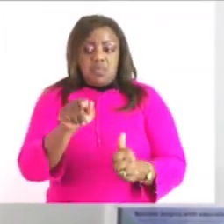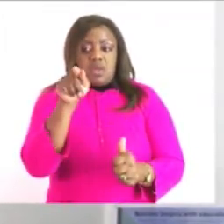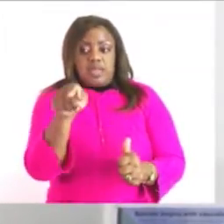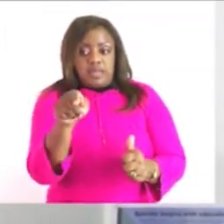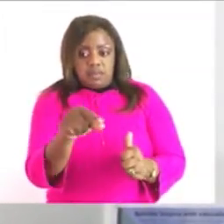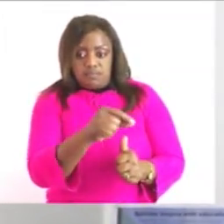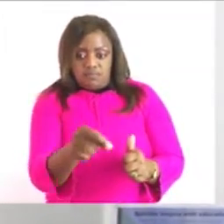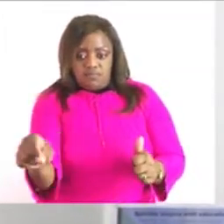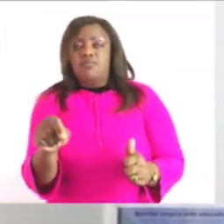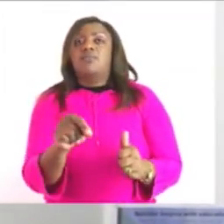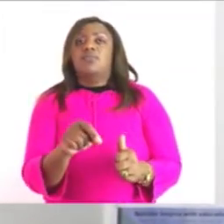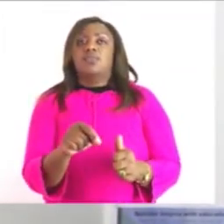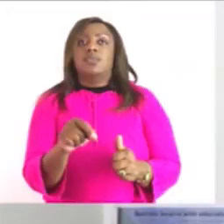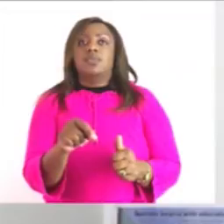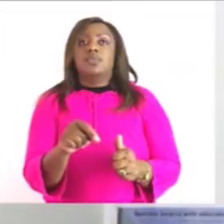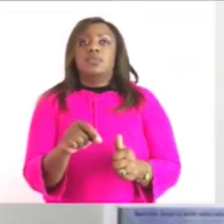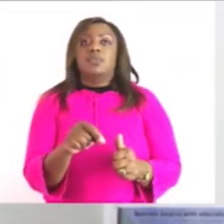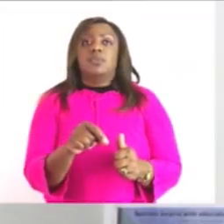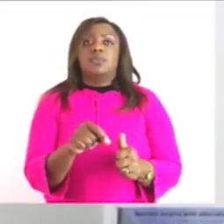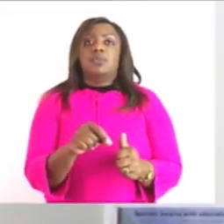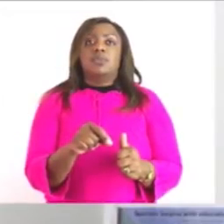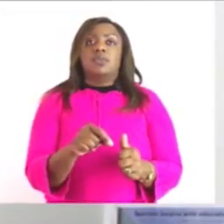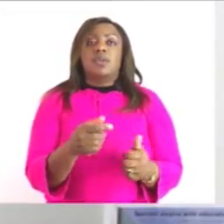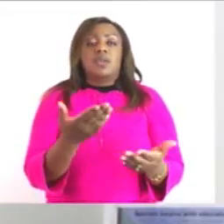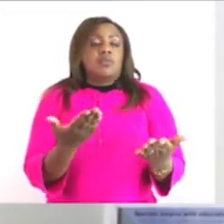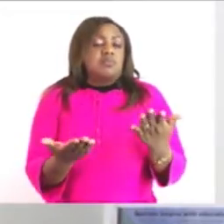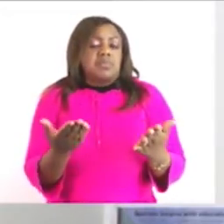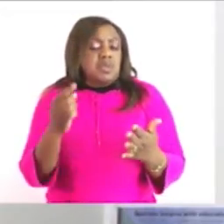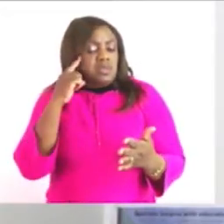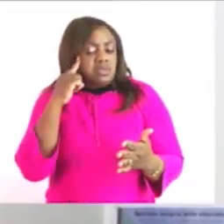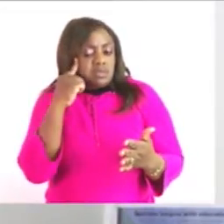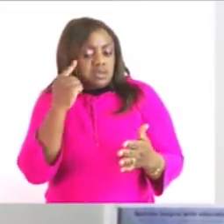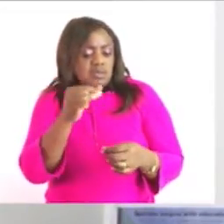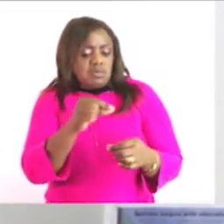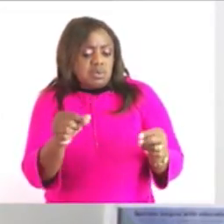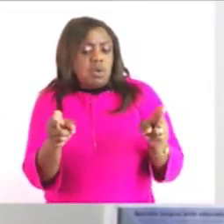i will give it without measuring i'll say maybe that pen is